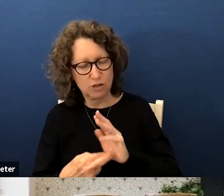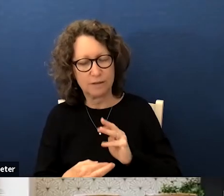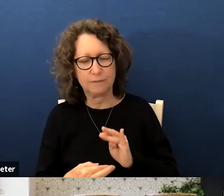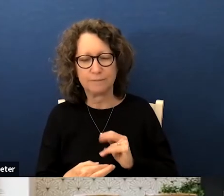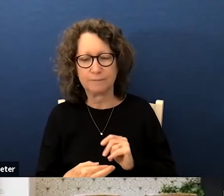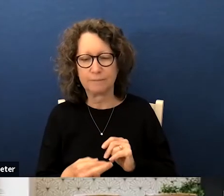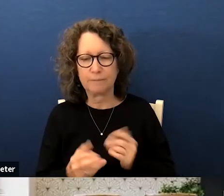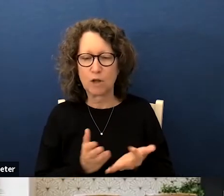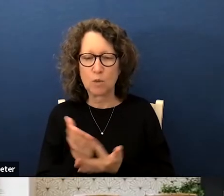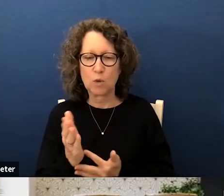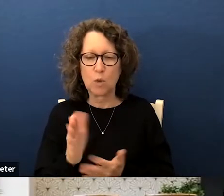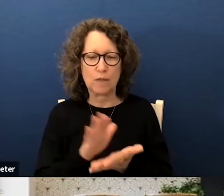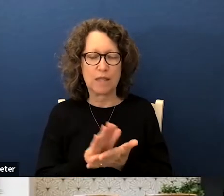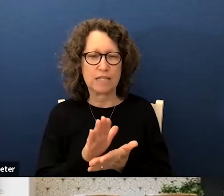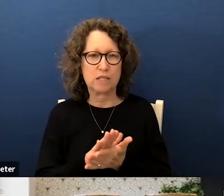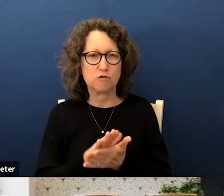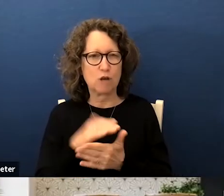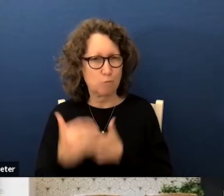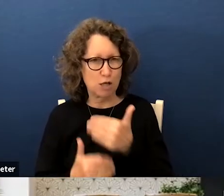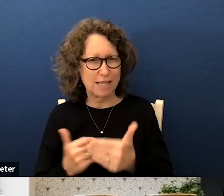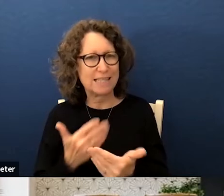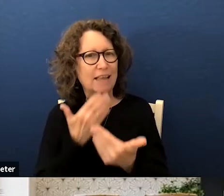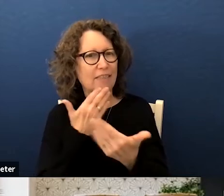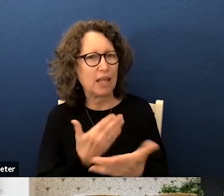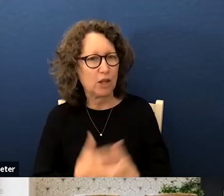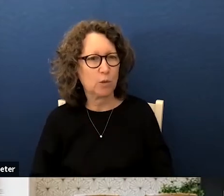through the district processing thank you